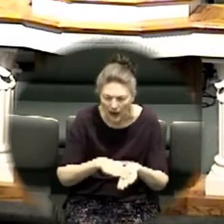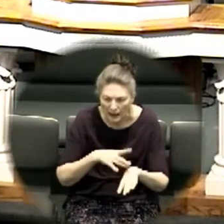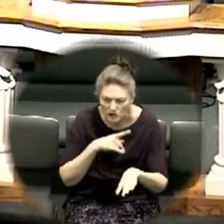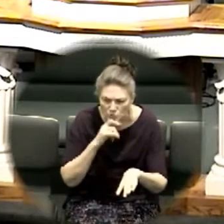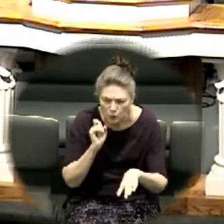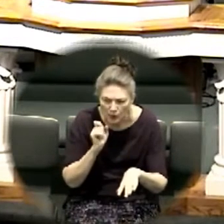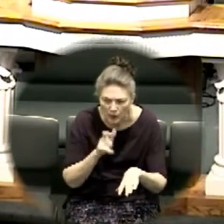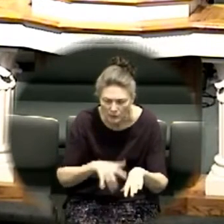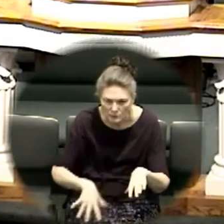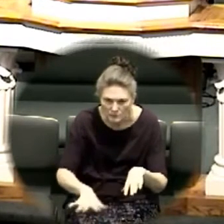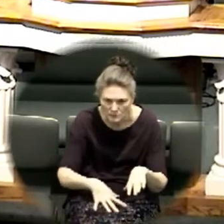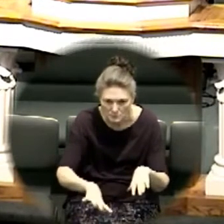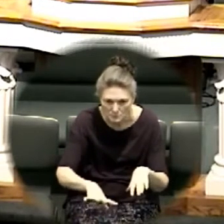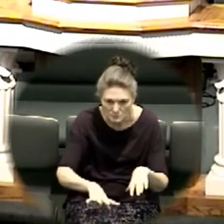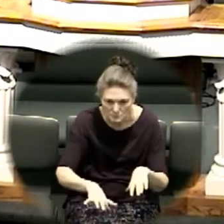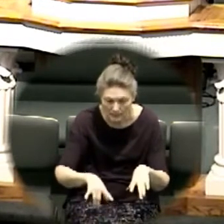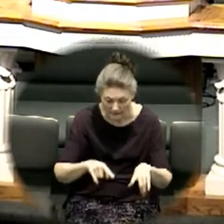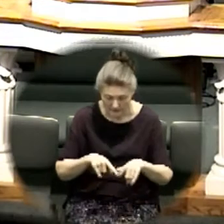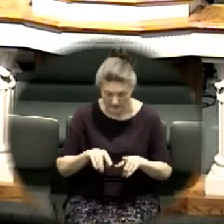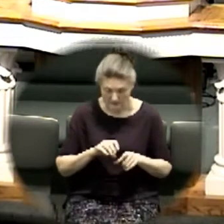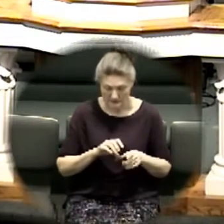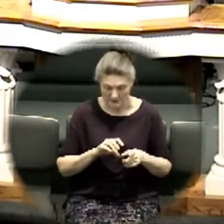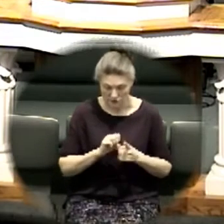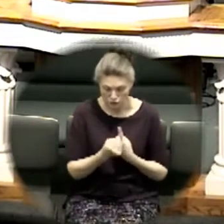this instance connected